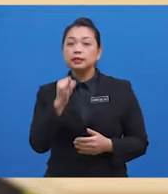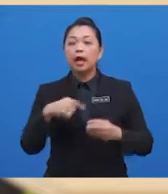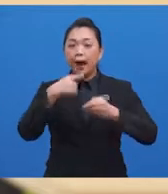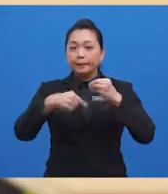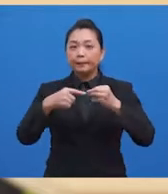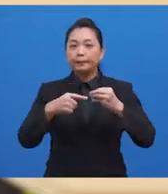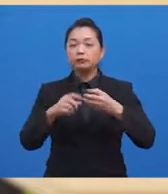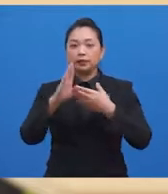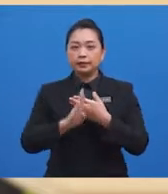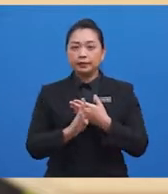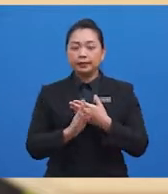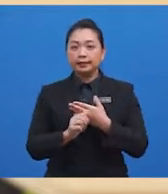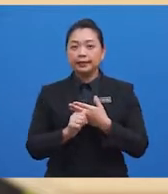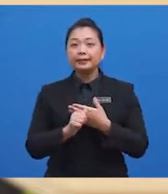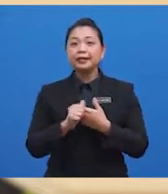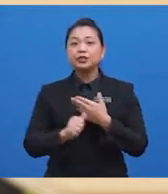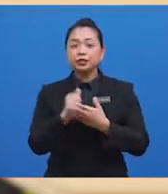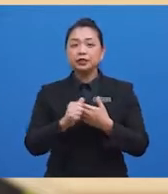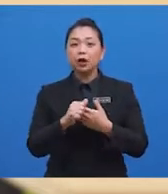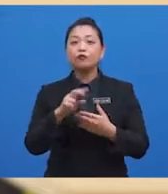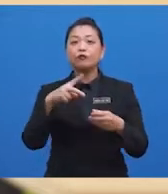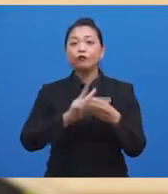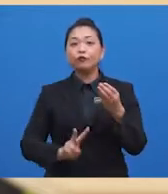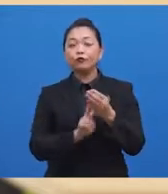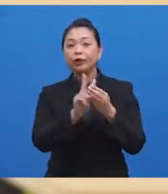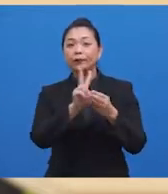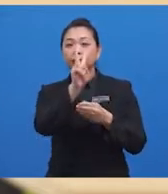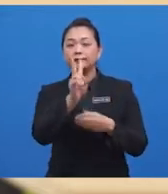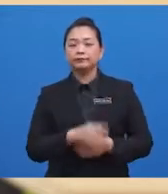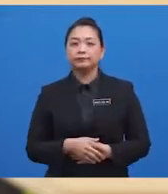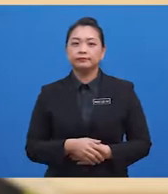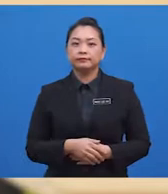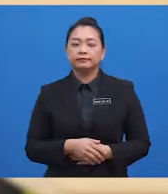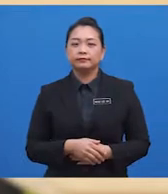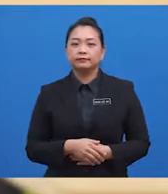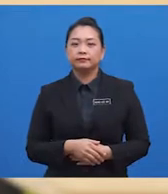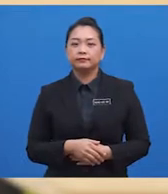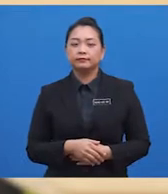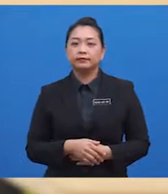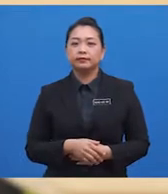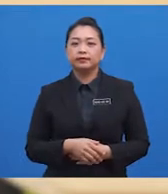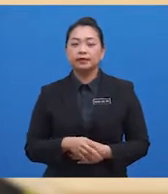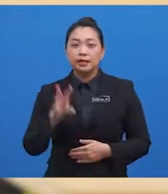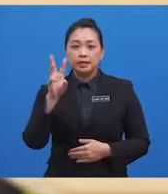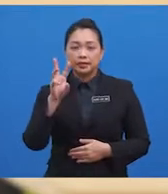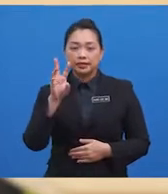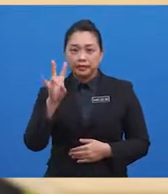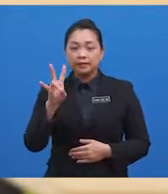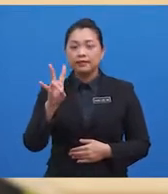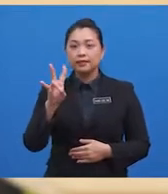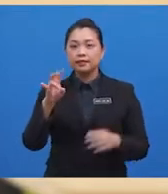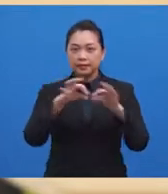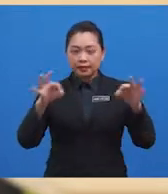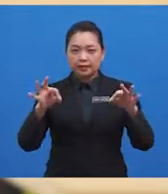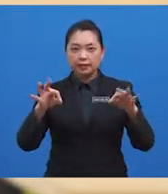vaping. That will be our third text. Now, seven sentences have been removed from the article.